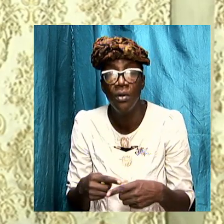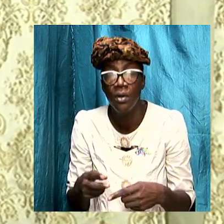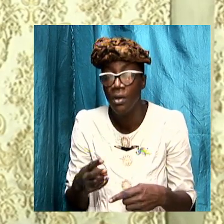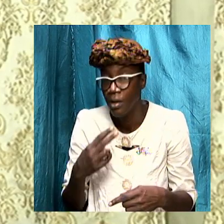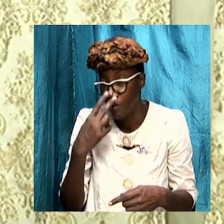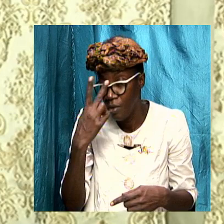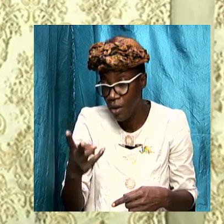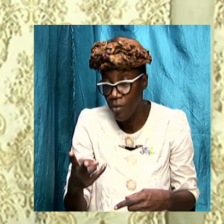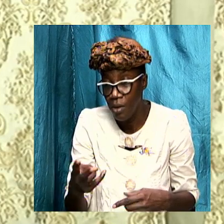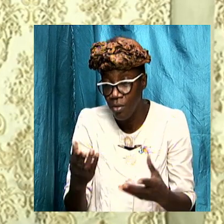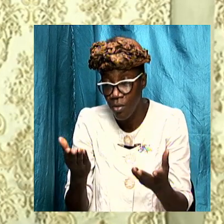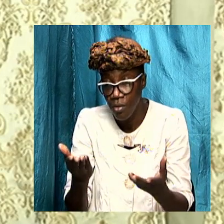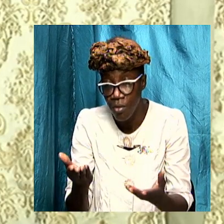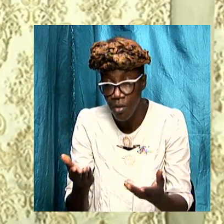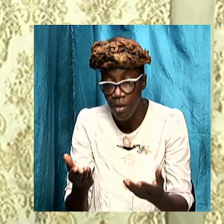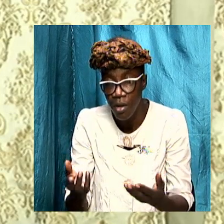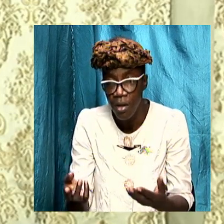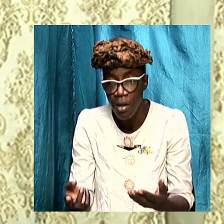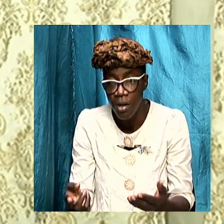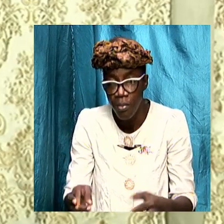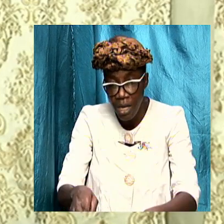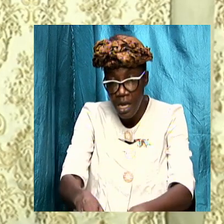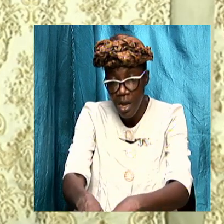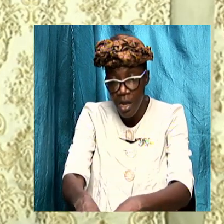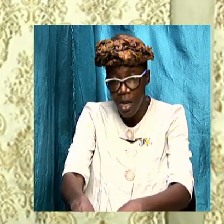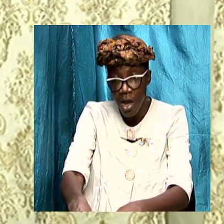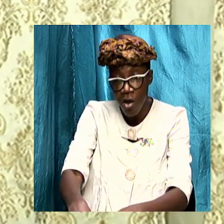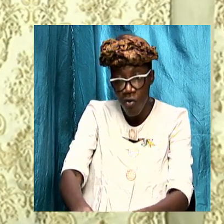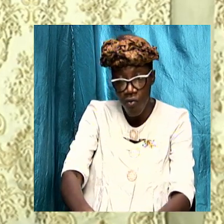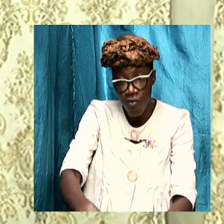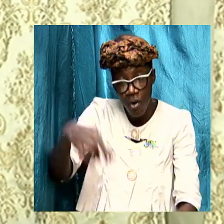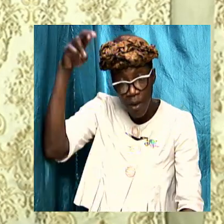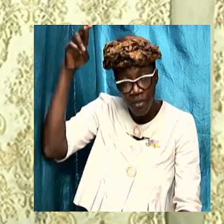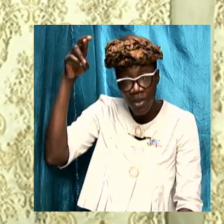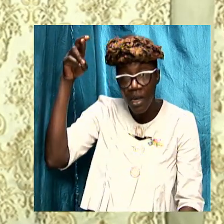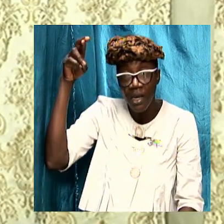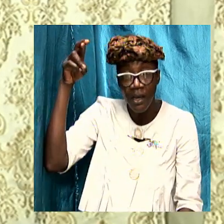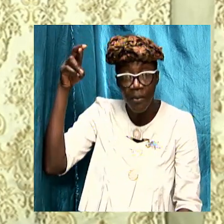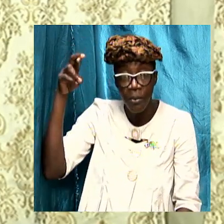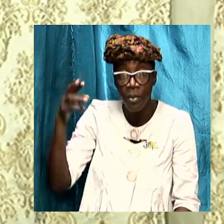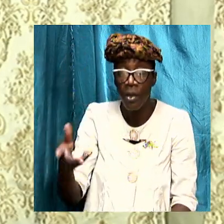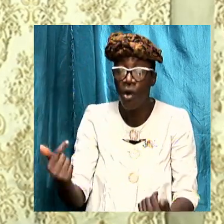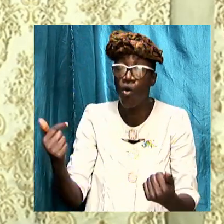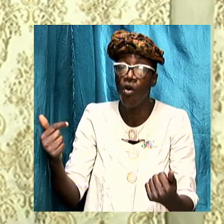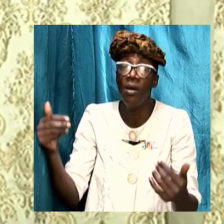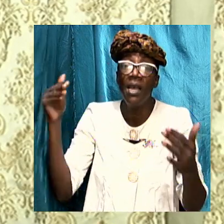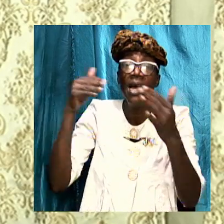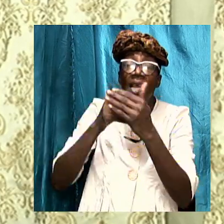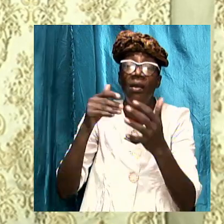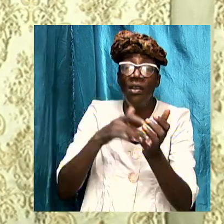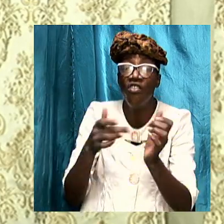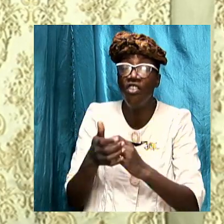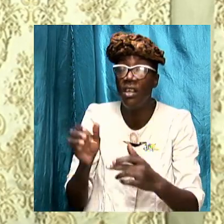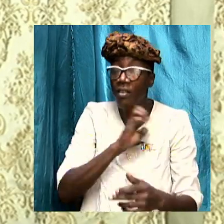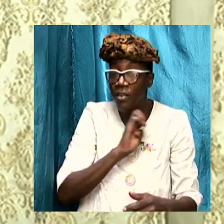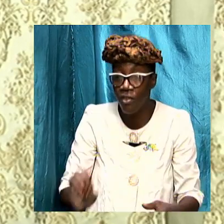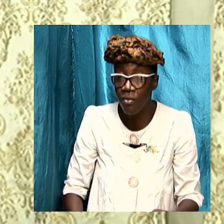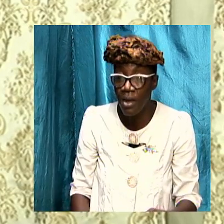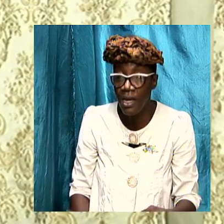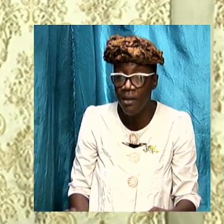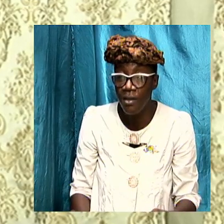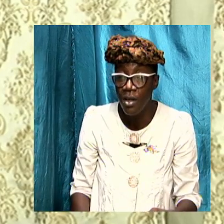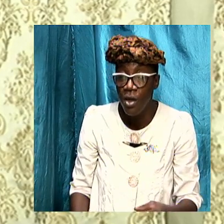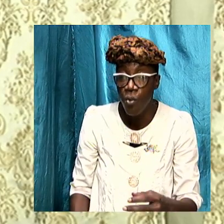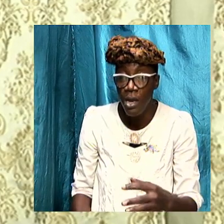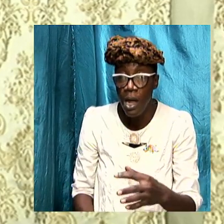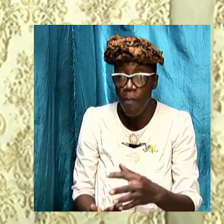are going to one first be raptured and two coming back with Jesus Christ when he burst the cloud and put